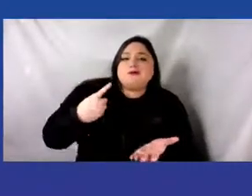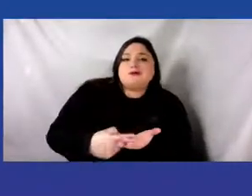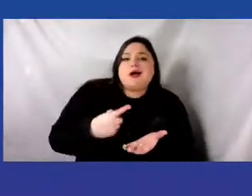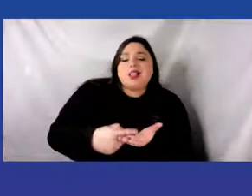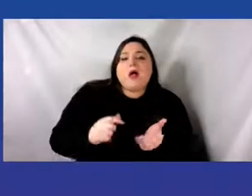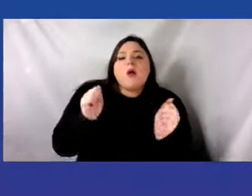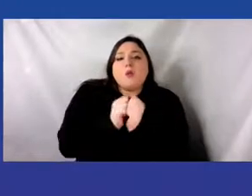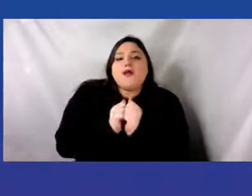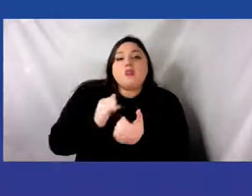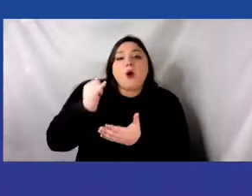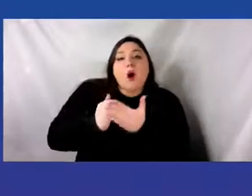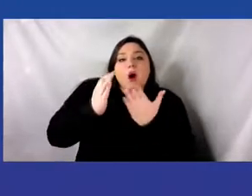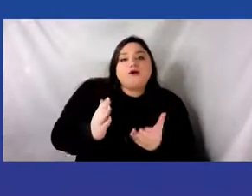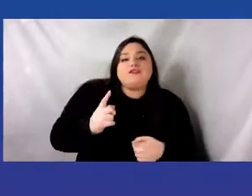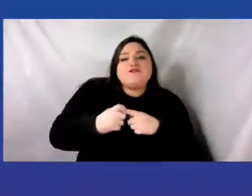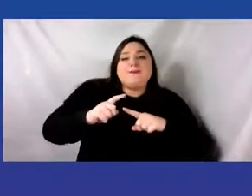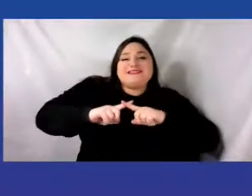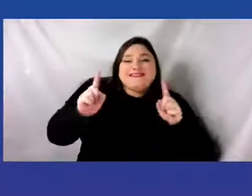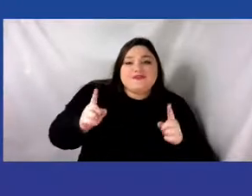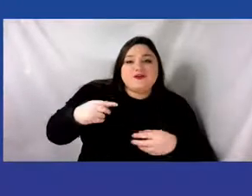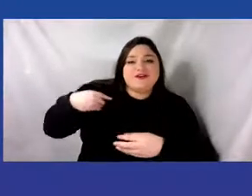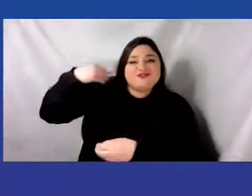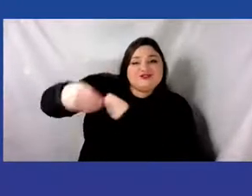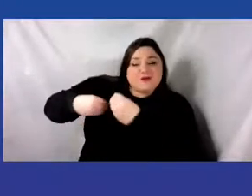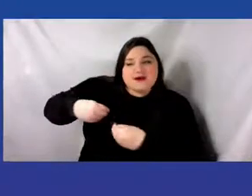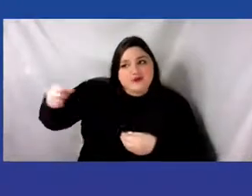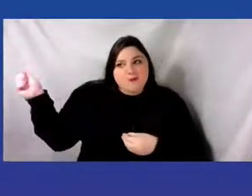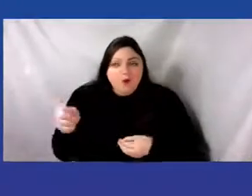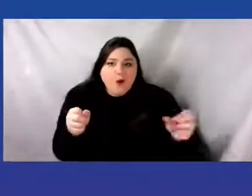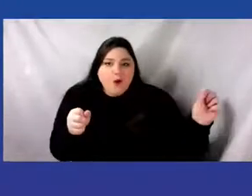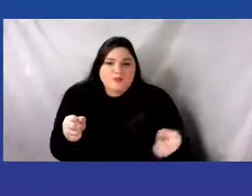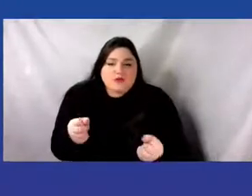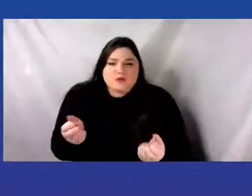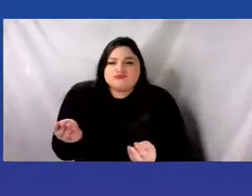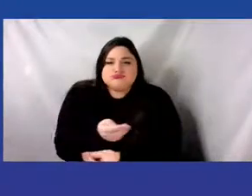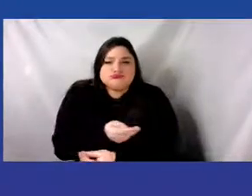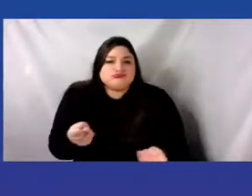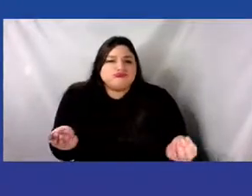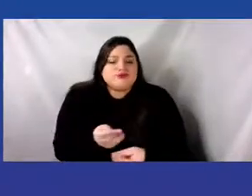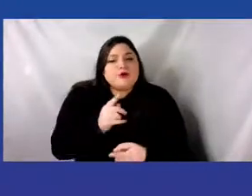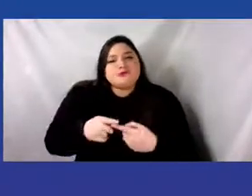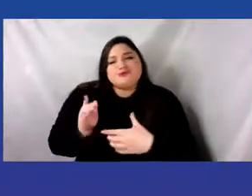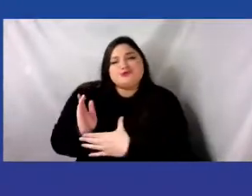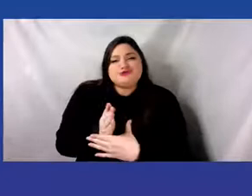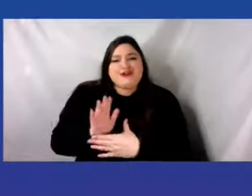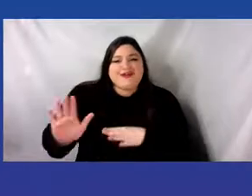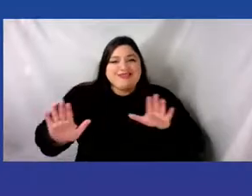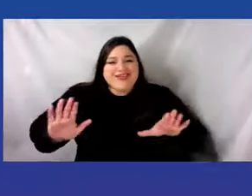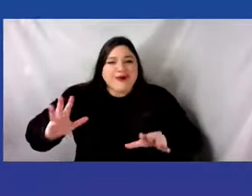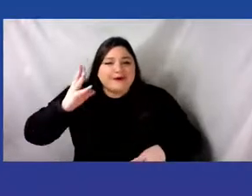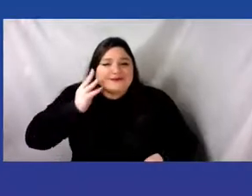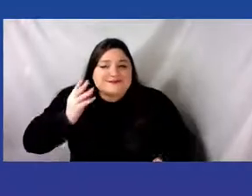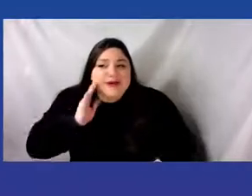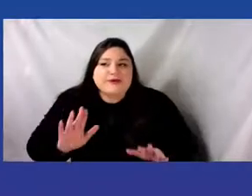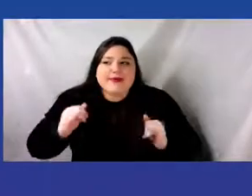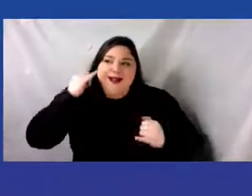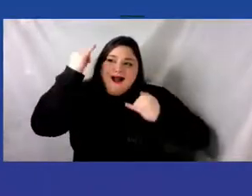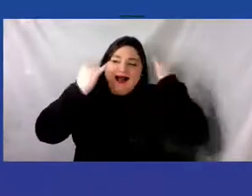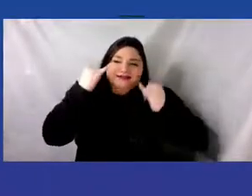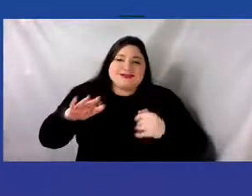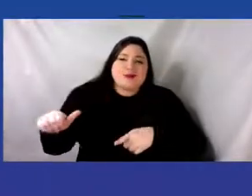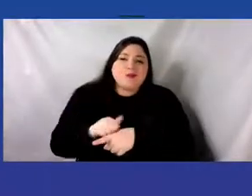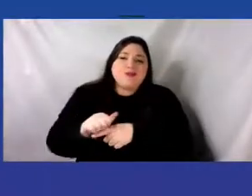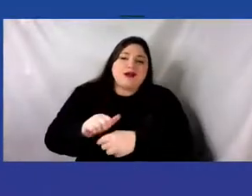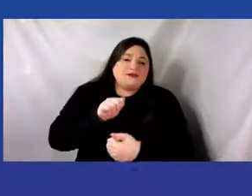to share about their experiences, ideas, and practices. Our